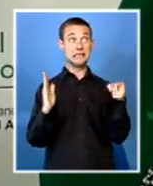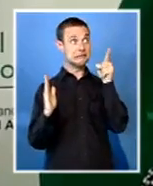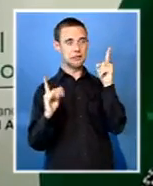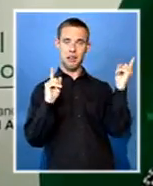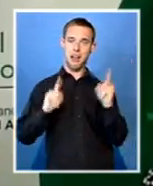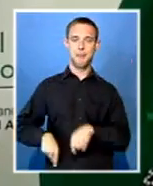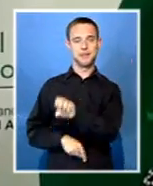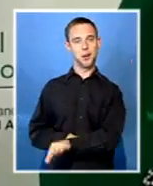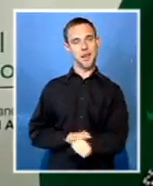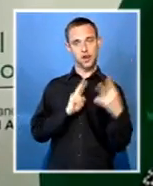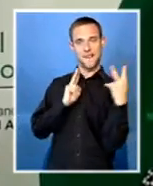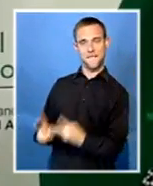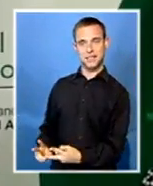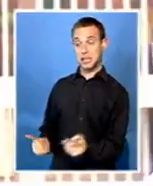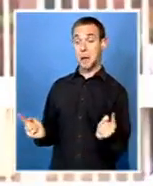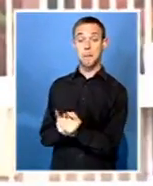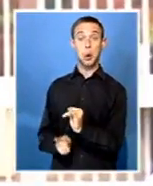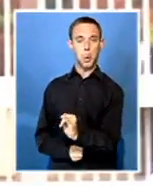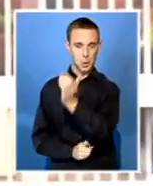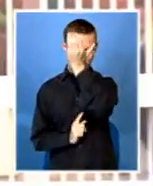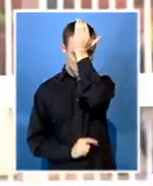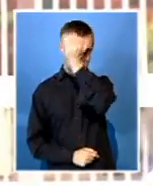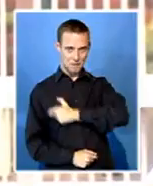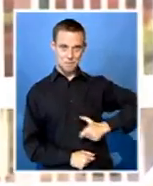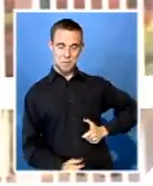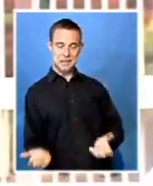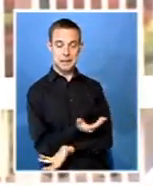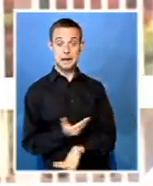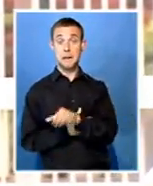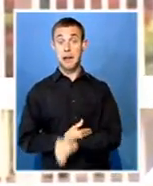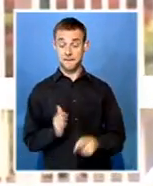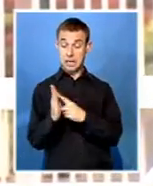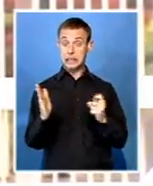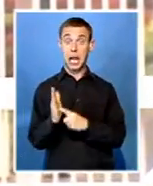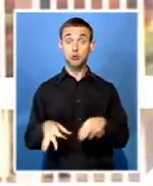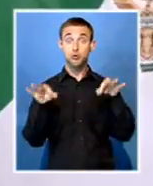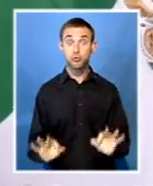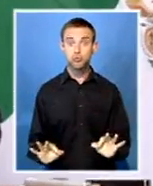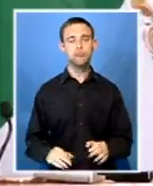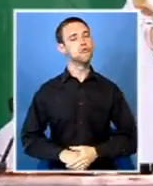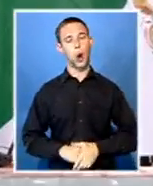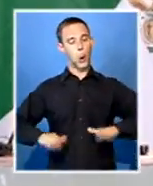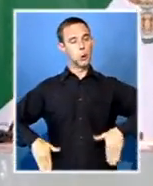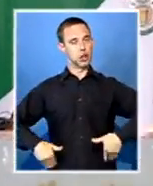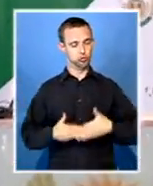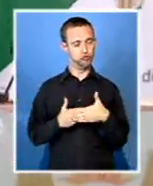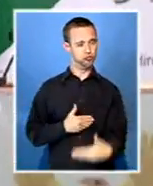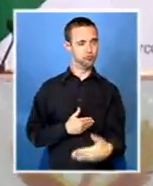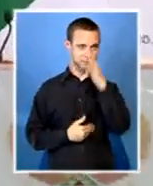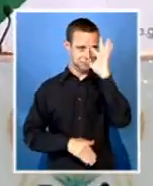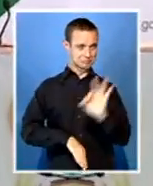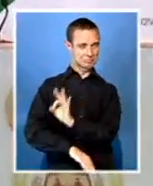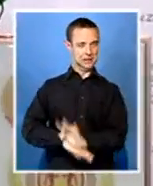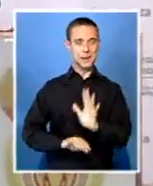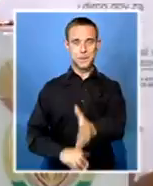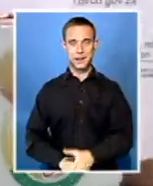the visit to South Africa. A date for the state visit is yet to be confirmed. Sophie Mukwen,